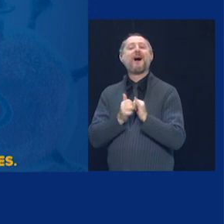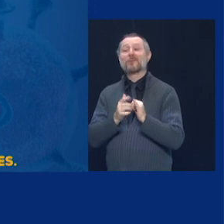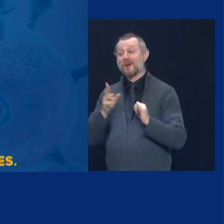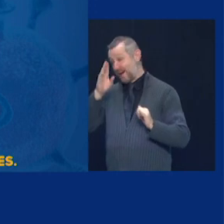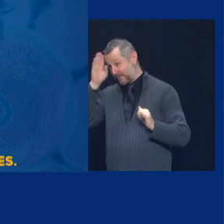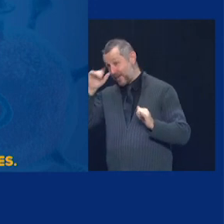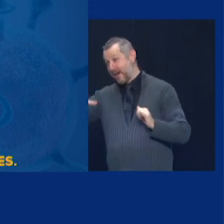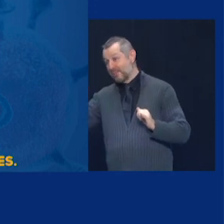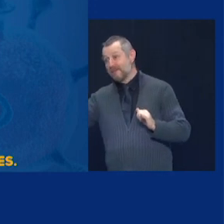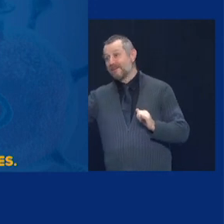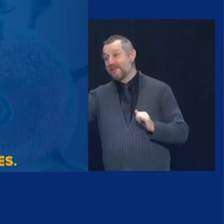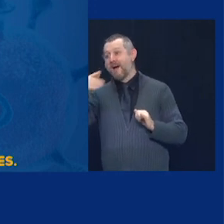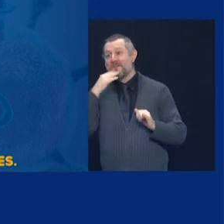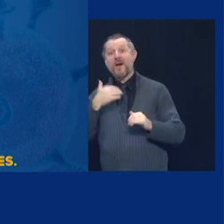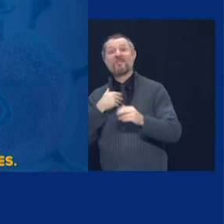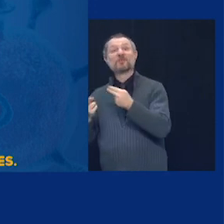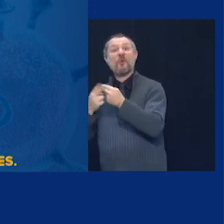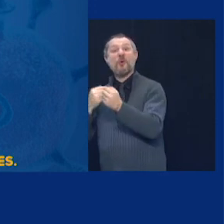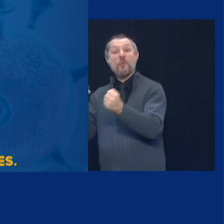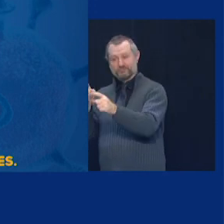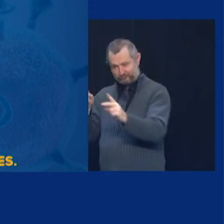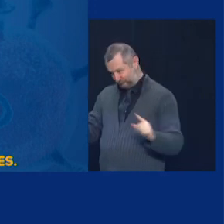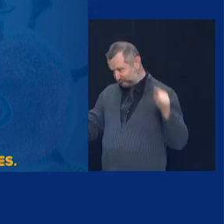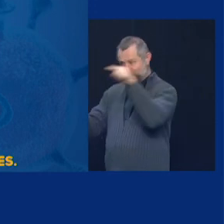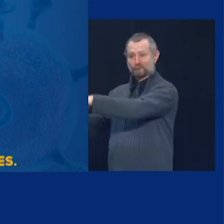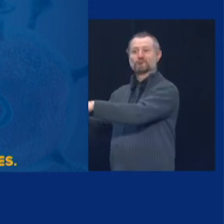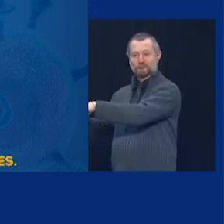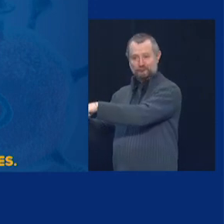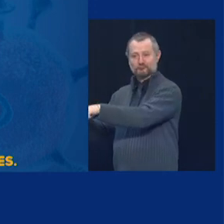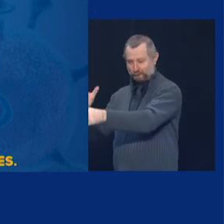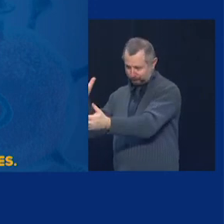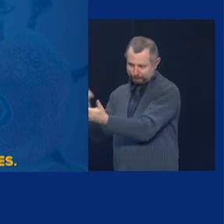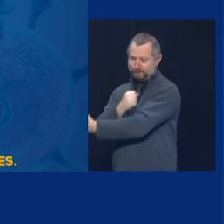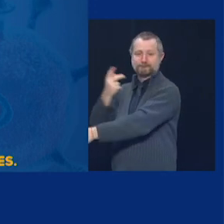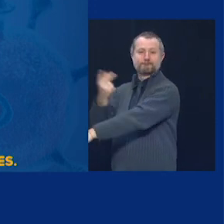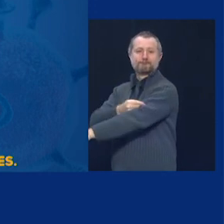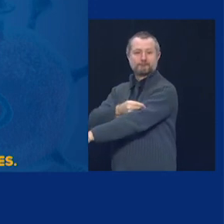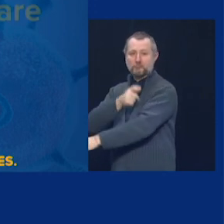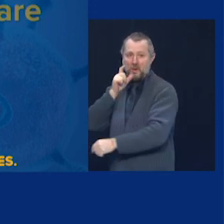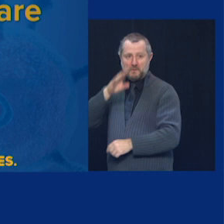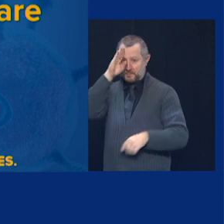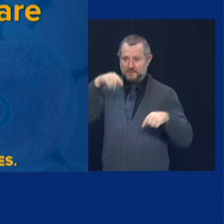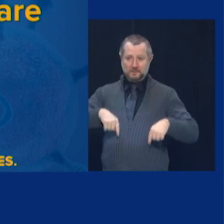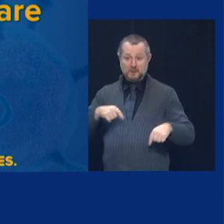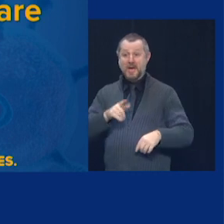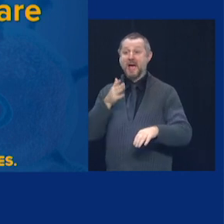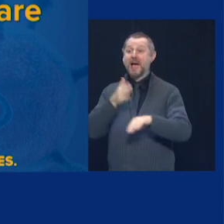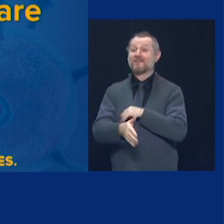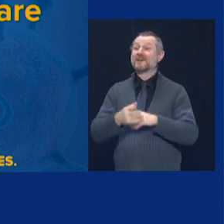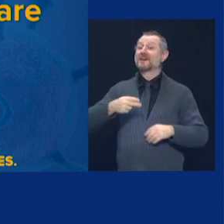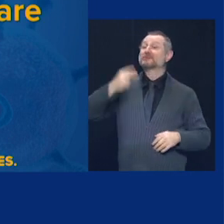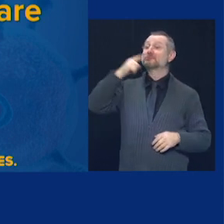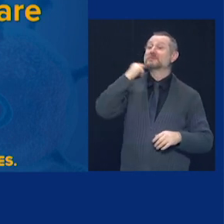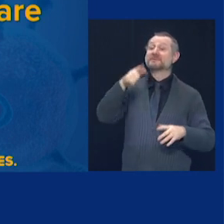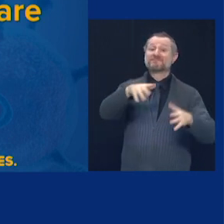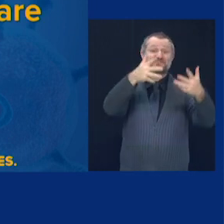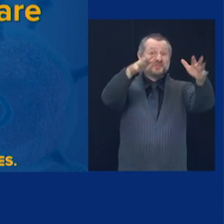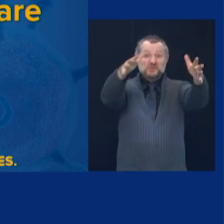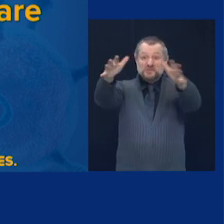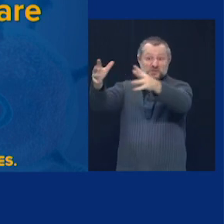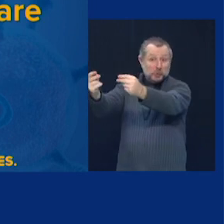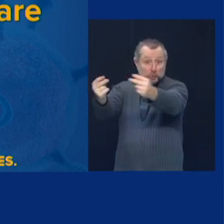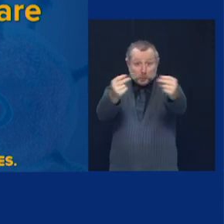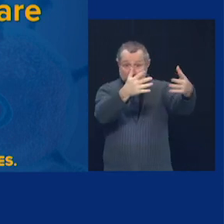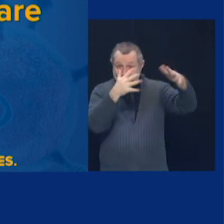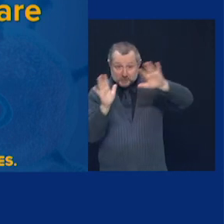does have that storage capacity. After we take care of all the high-risk health care workers, we'll then move to